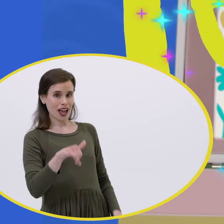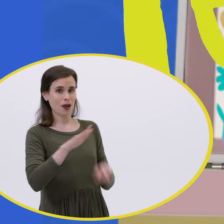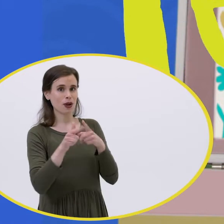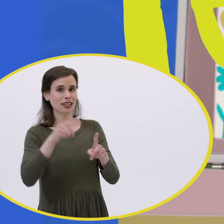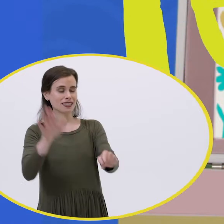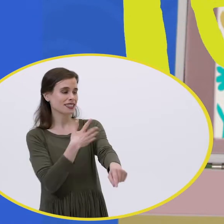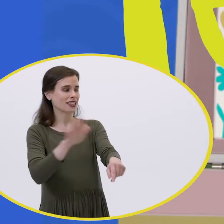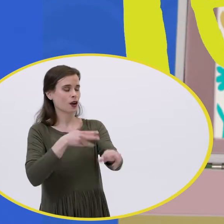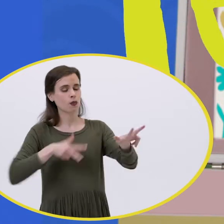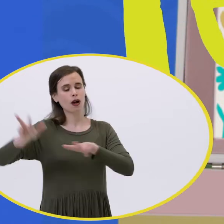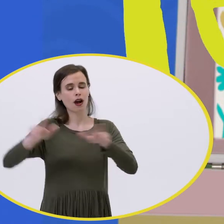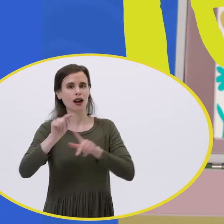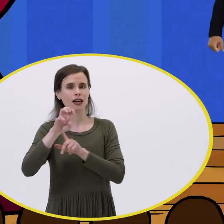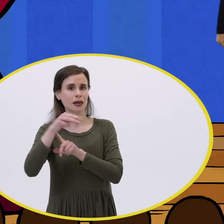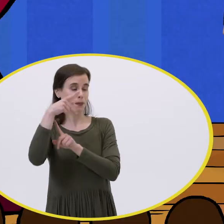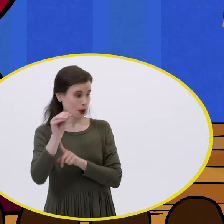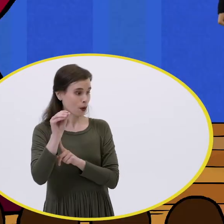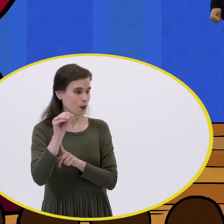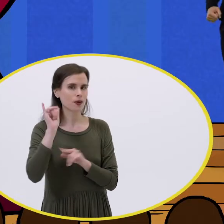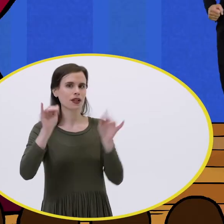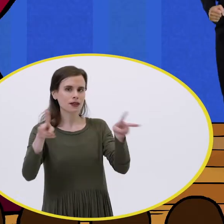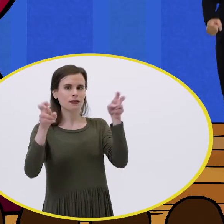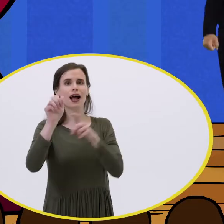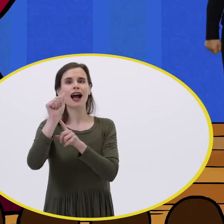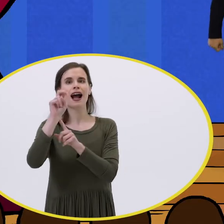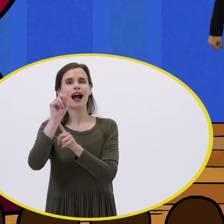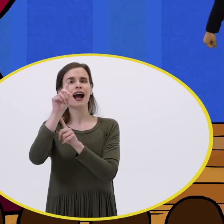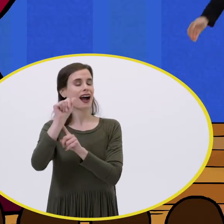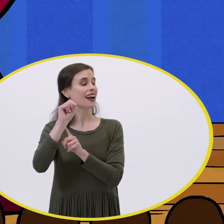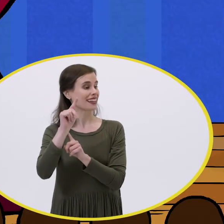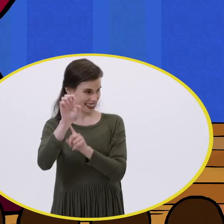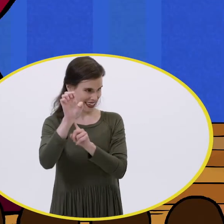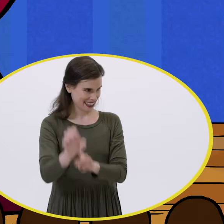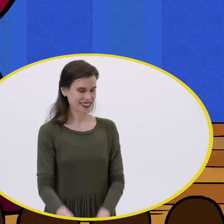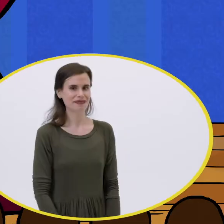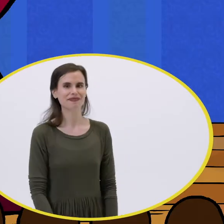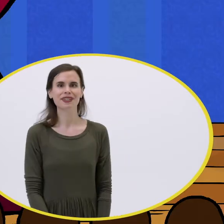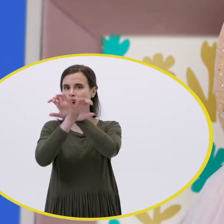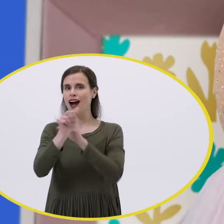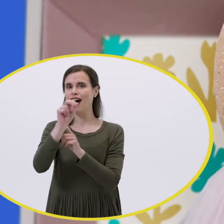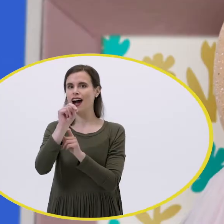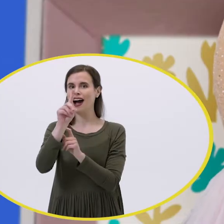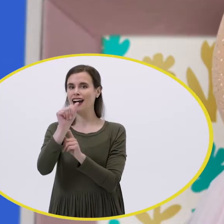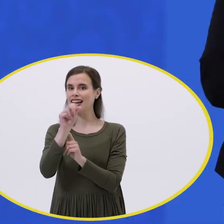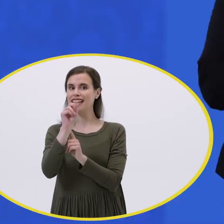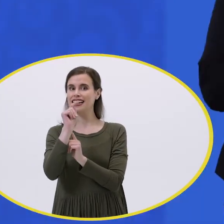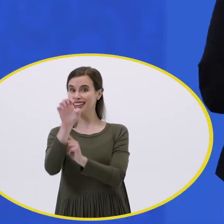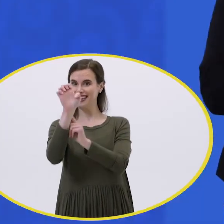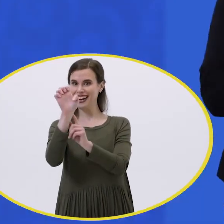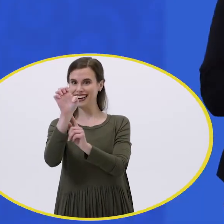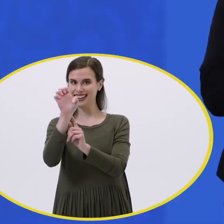tempo. And did you know that when we sing at a walking tempo, we call that Andante. Let's sing